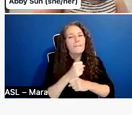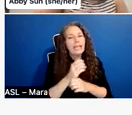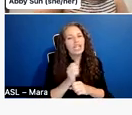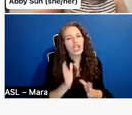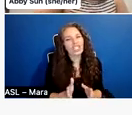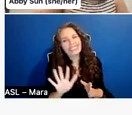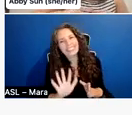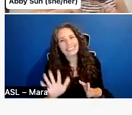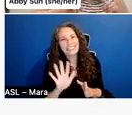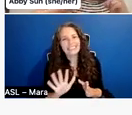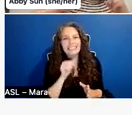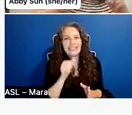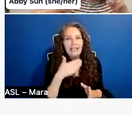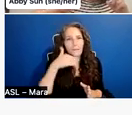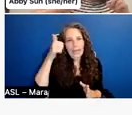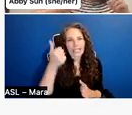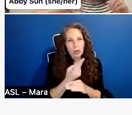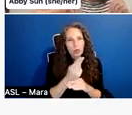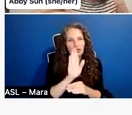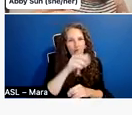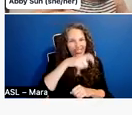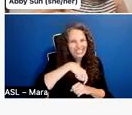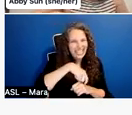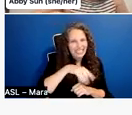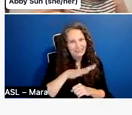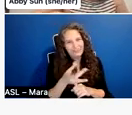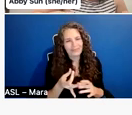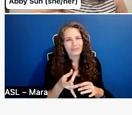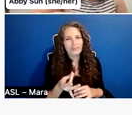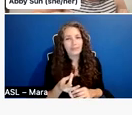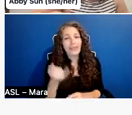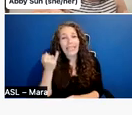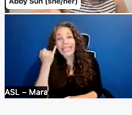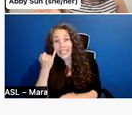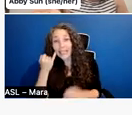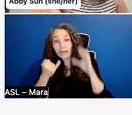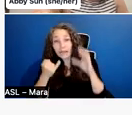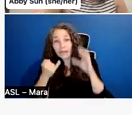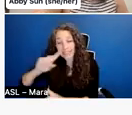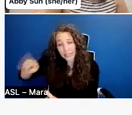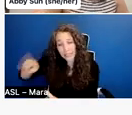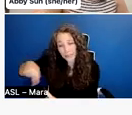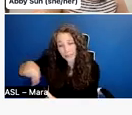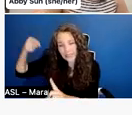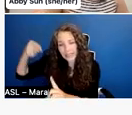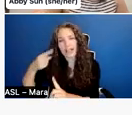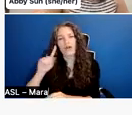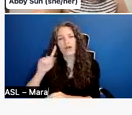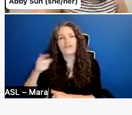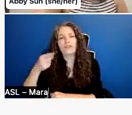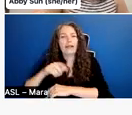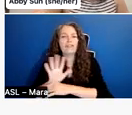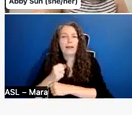you look for grants that are especially targeted at first time filmmakers. Um,